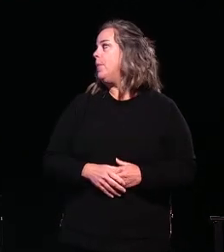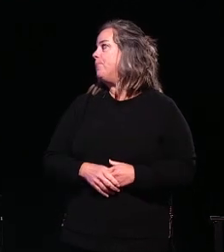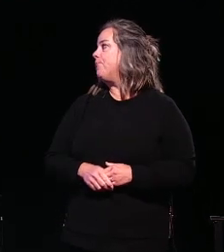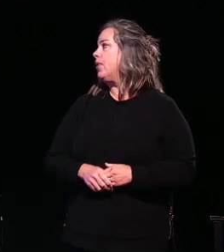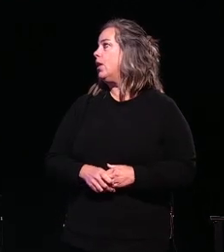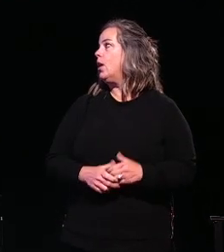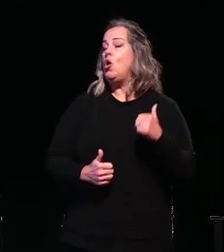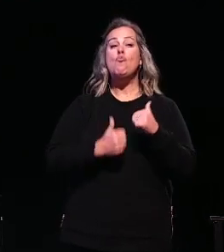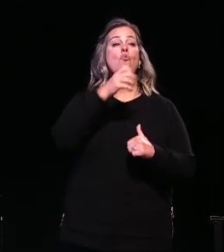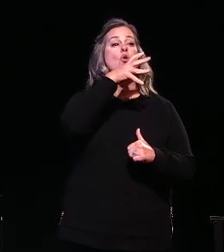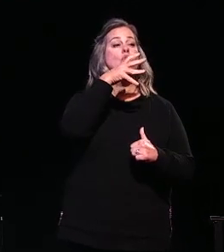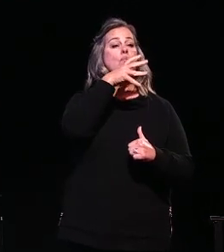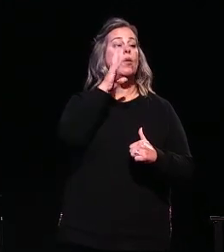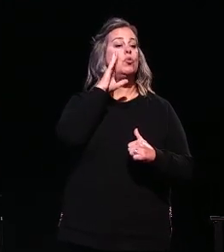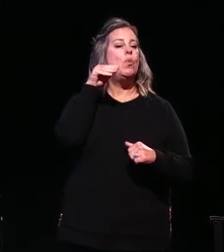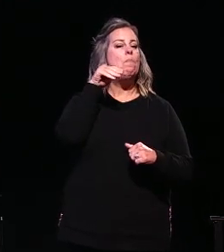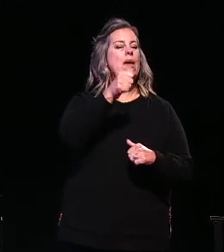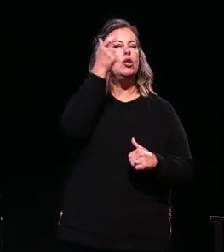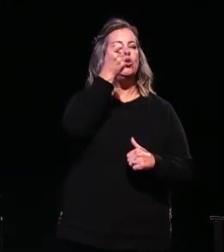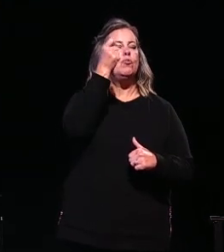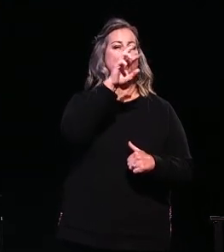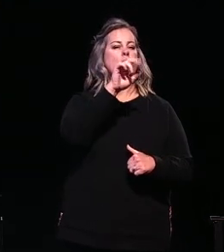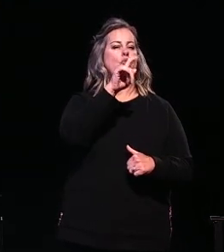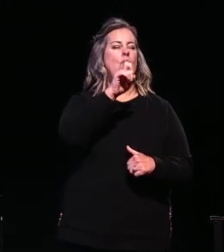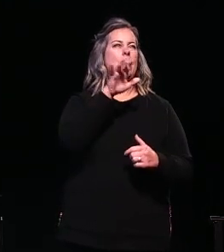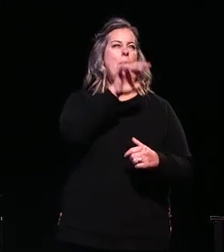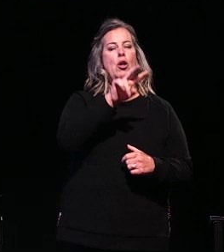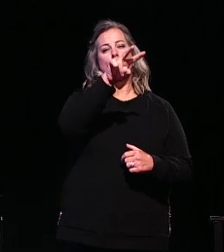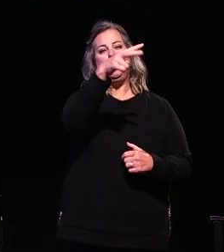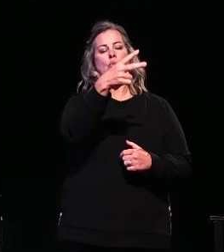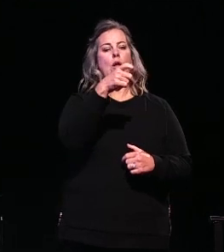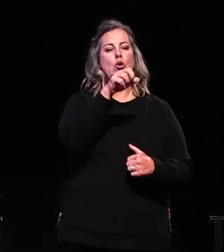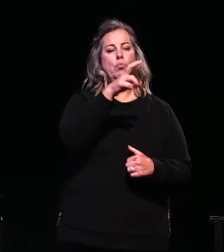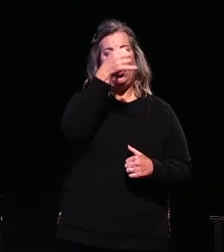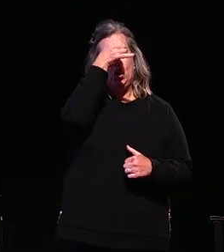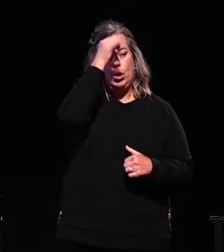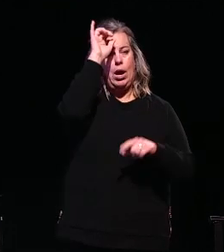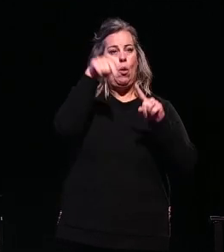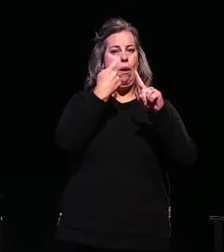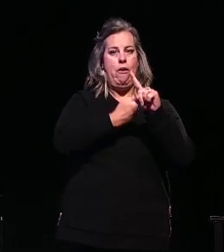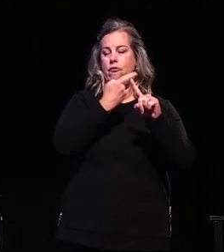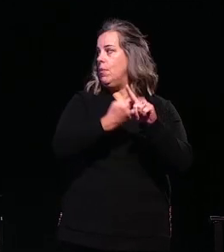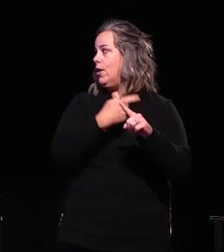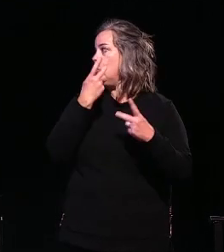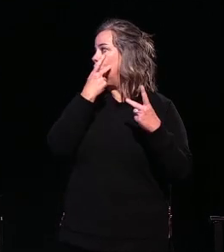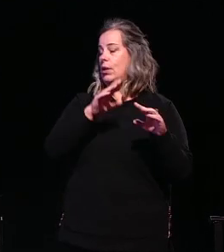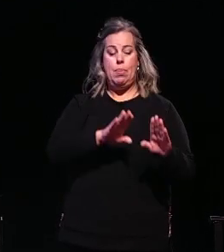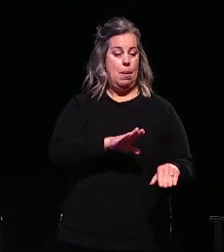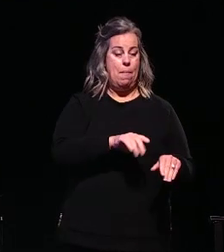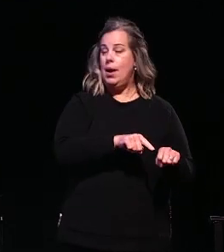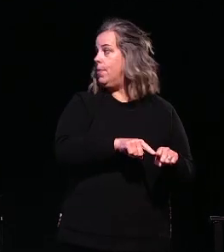Most farms with a prep tool pay a subscription rate of at least two dollars per cow per month. Starting at the bottom of our slide our service